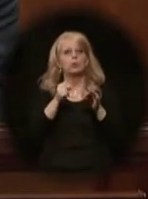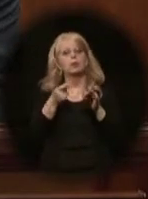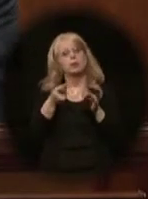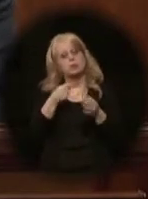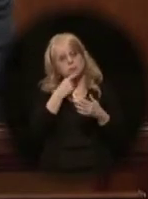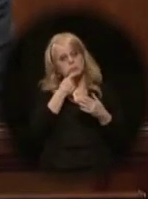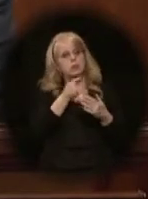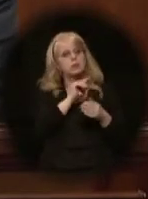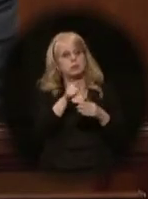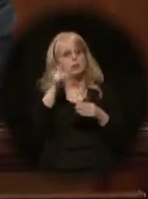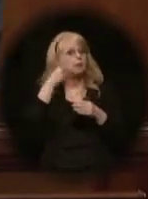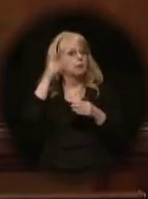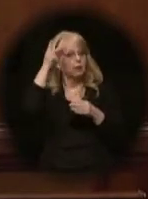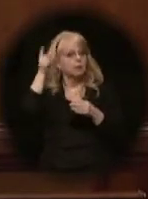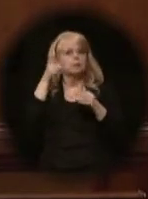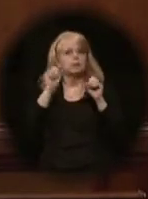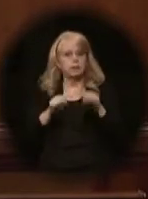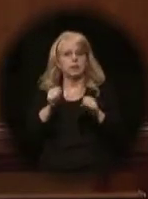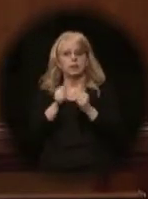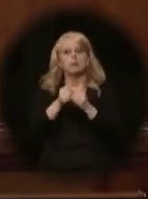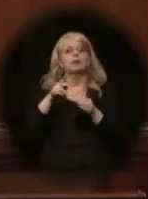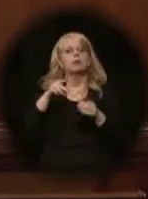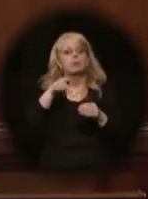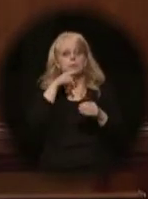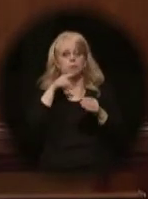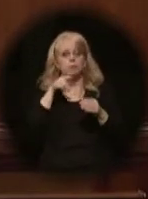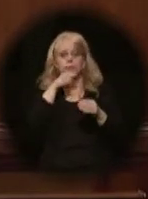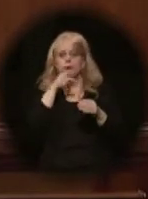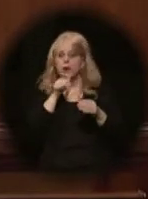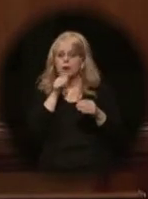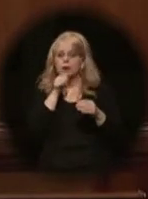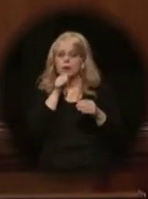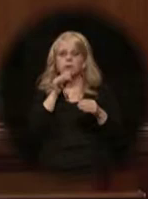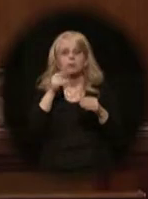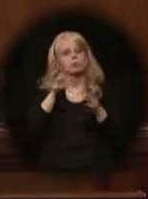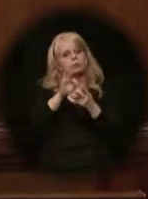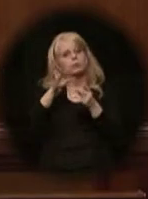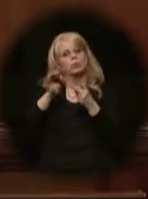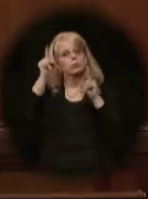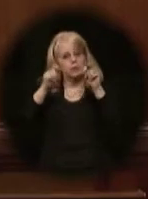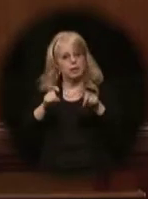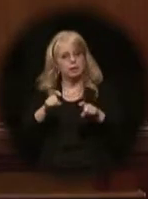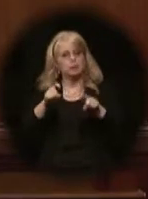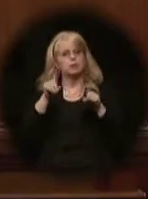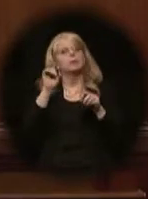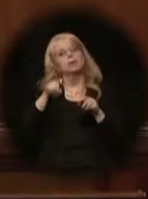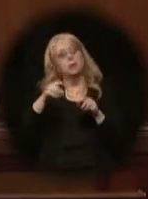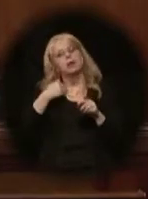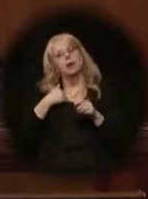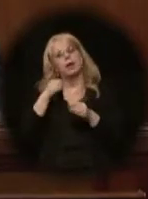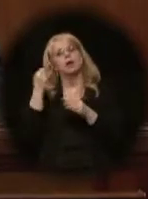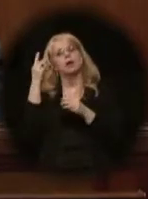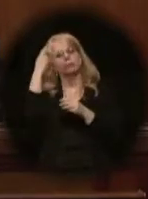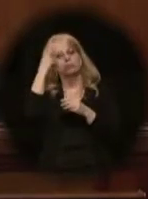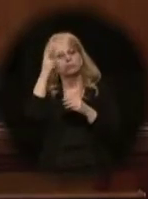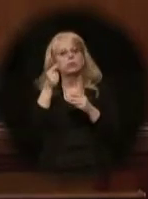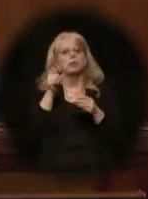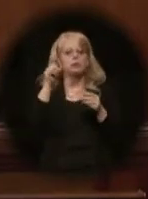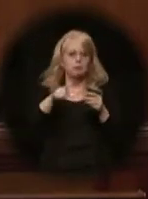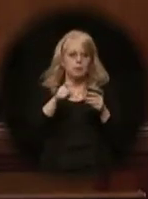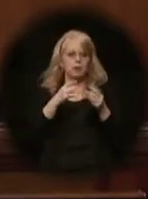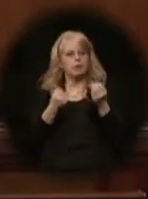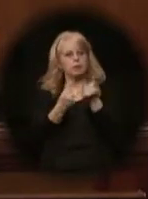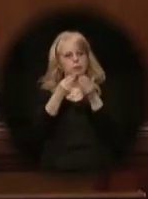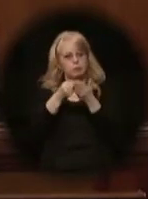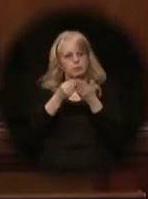under what they call the private choice test. The education spending must have a valid secular purpose. The aid must go to parents and